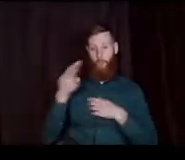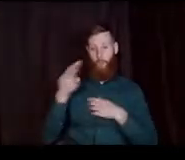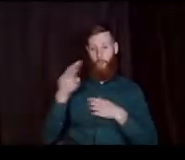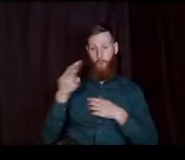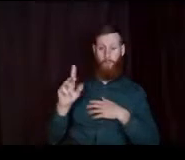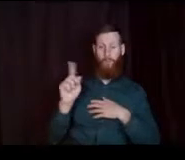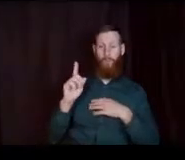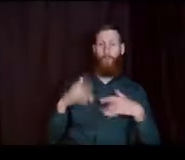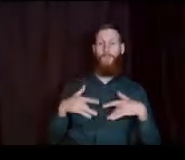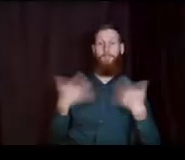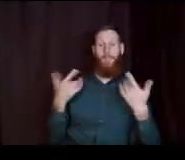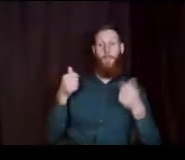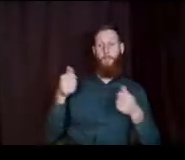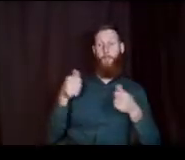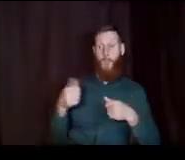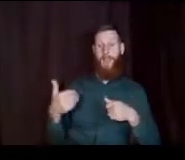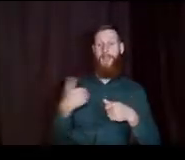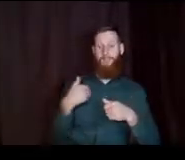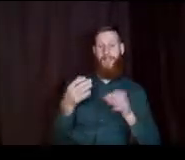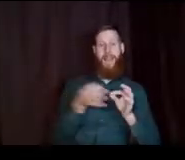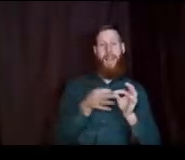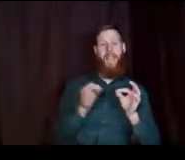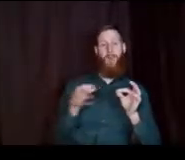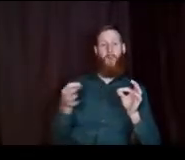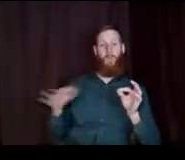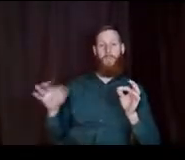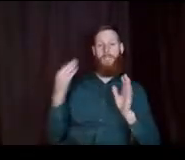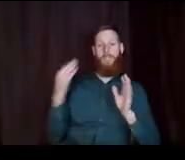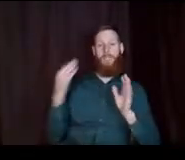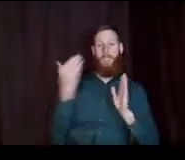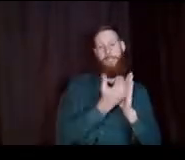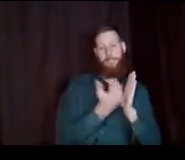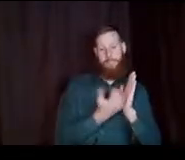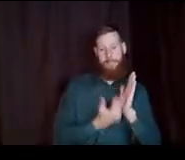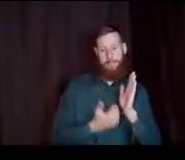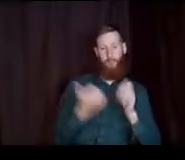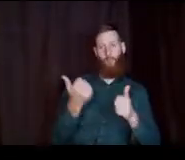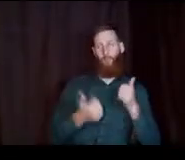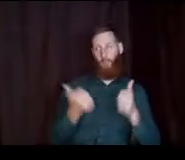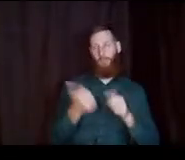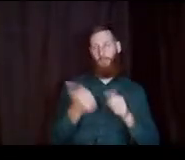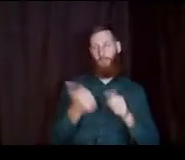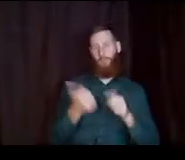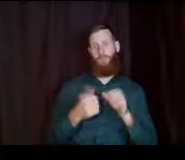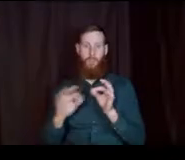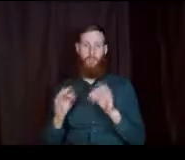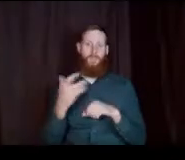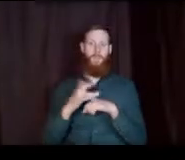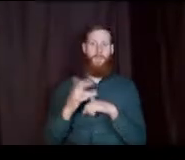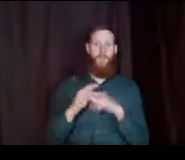the events are being posted, we have the languages listed which languages are available at which event.